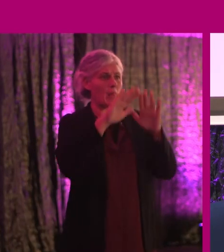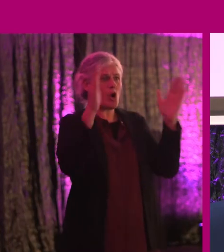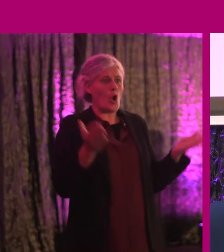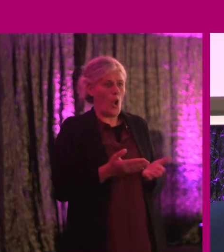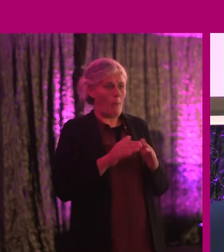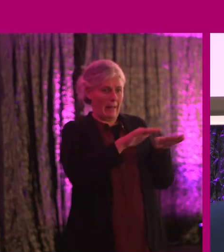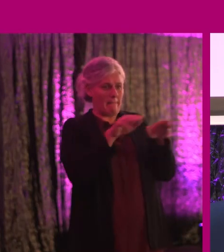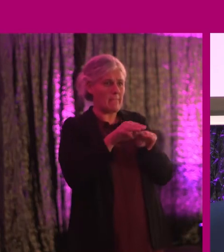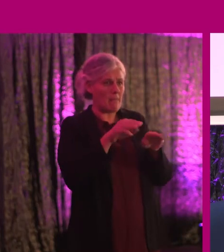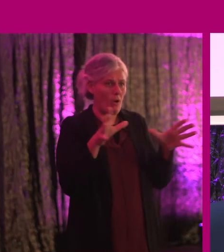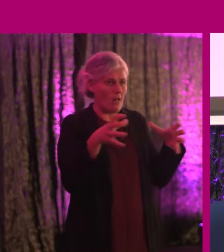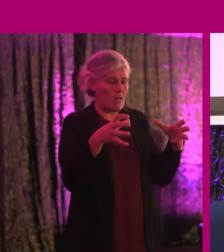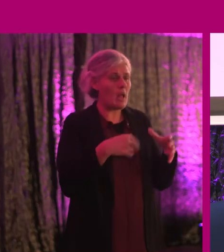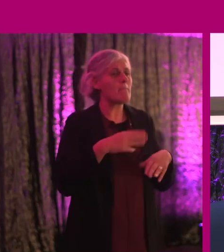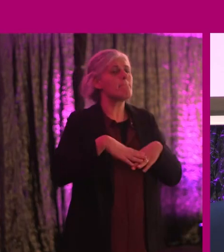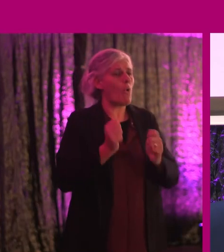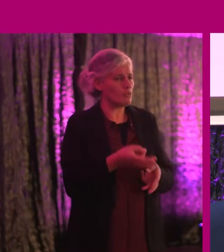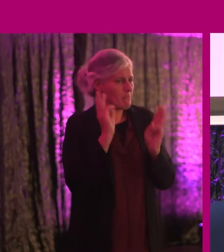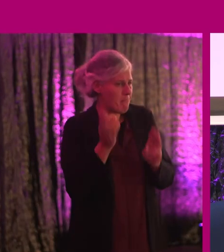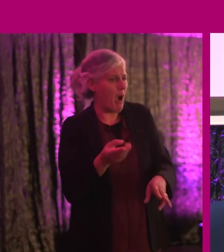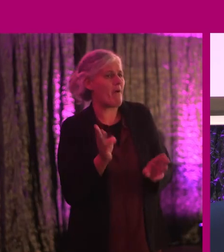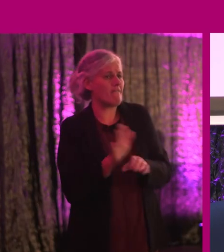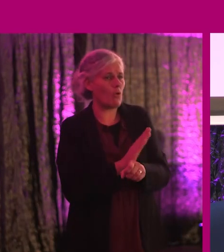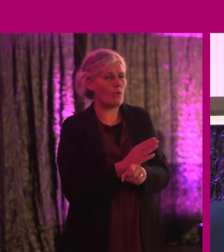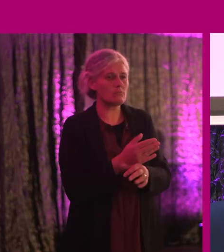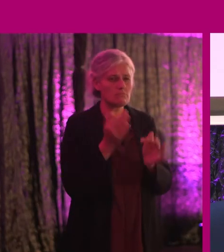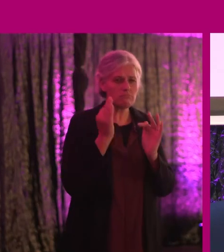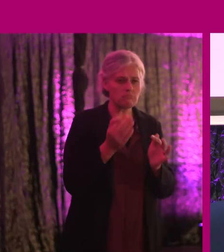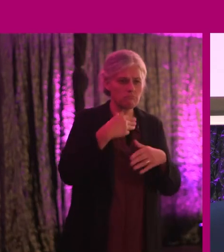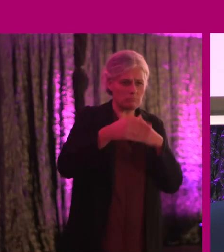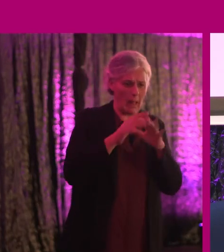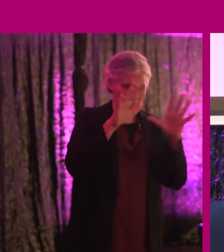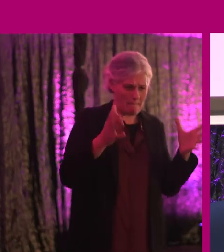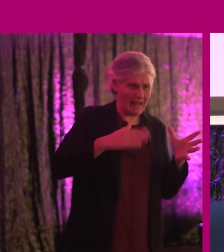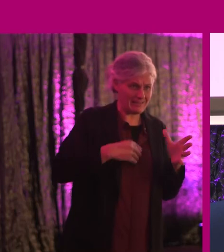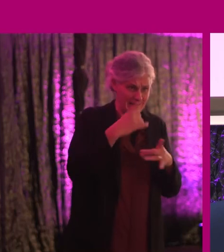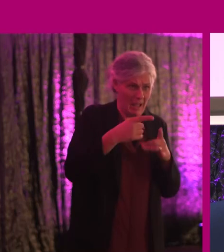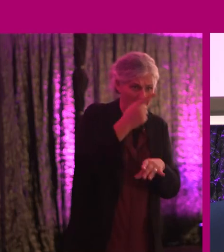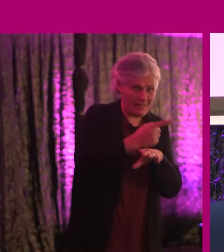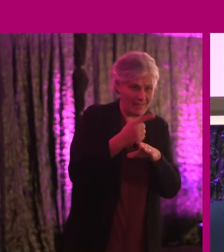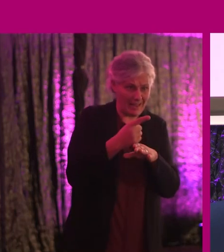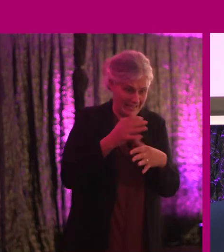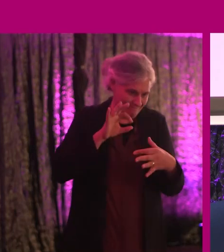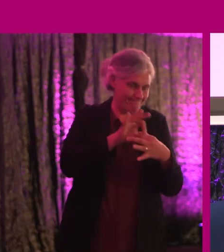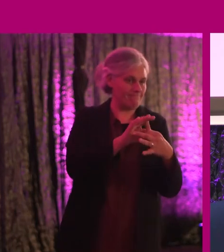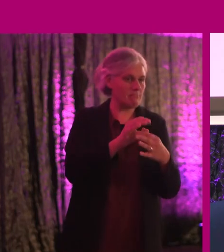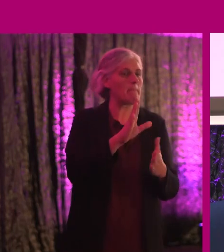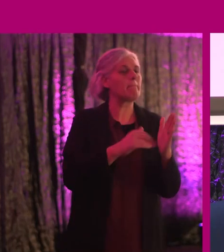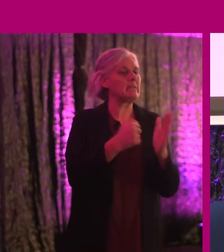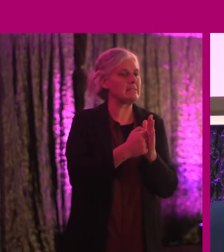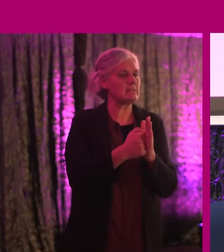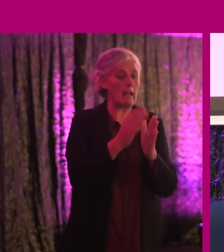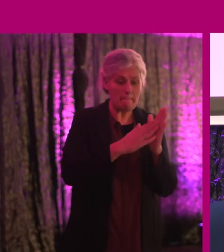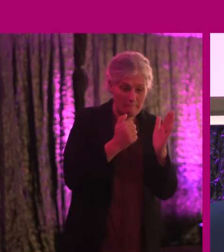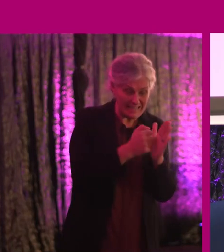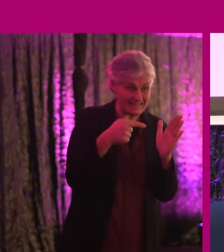without the most powerful force on the planet taking its place. And that is business. Business touches every